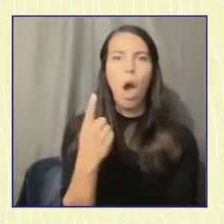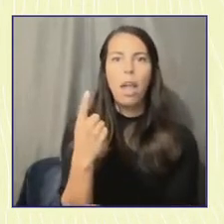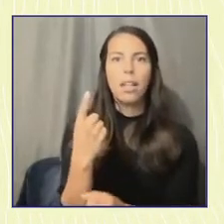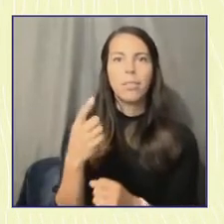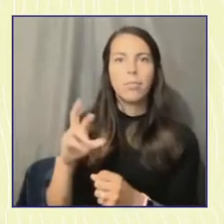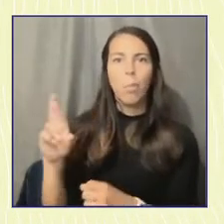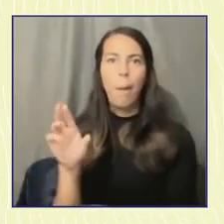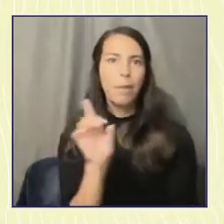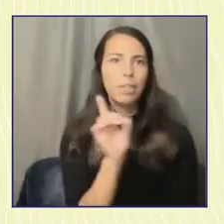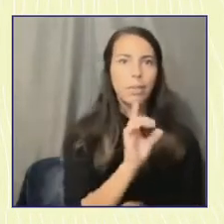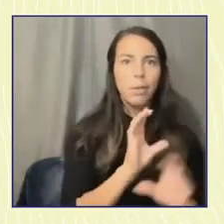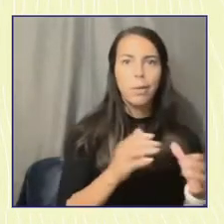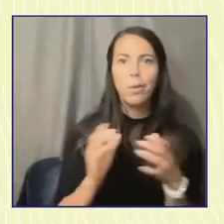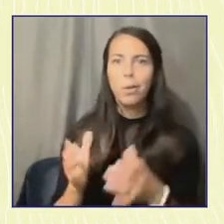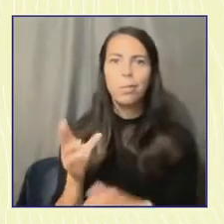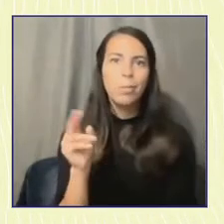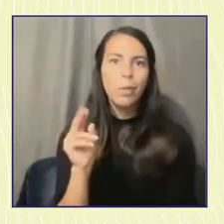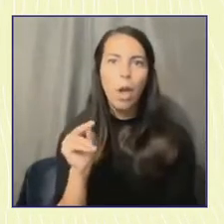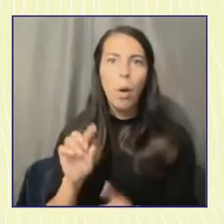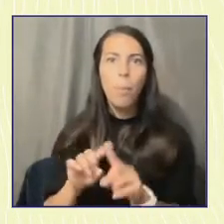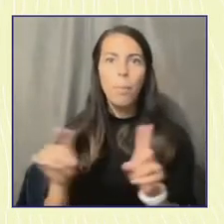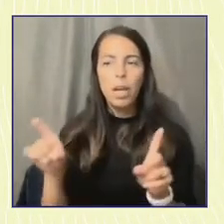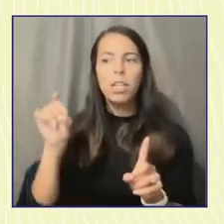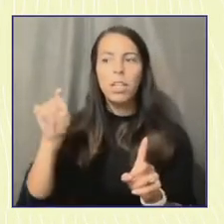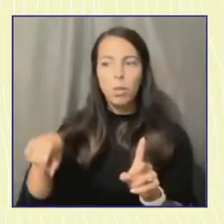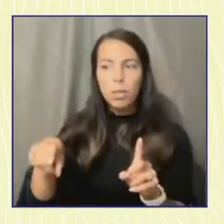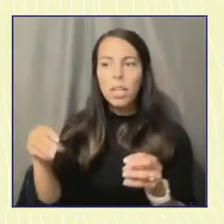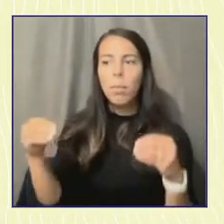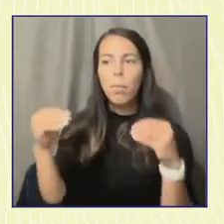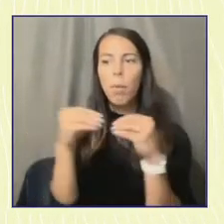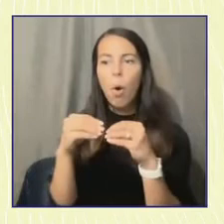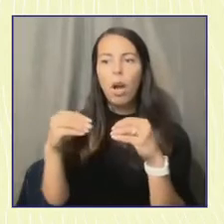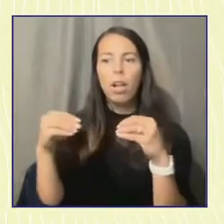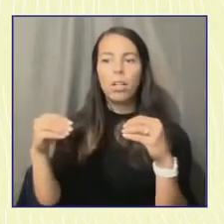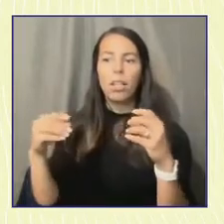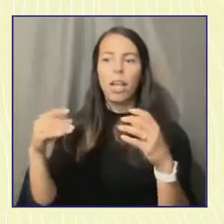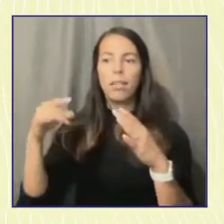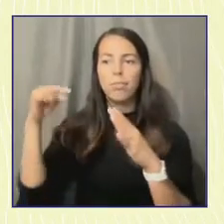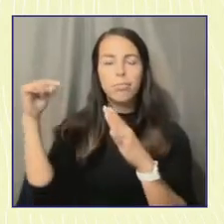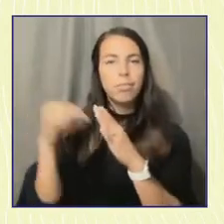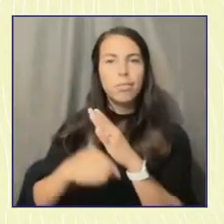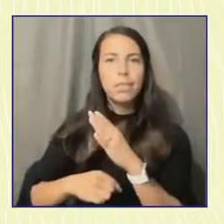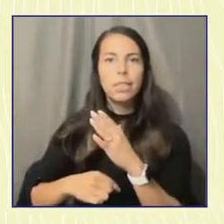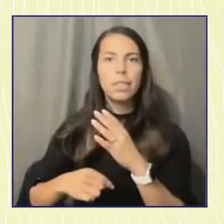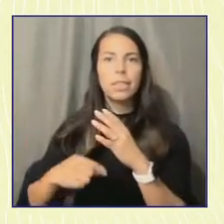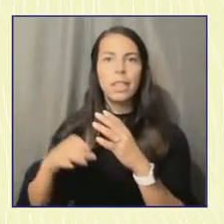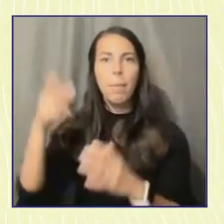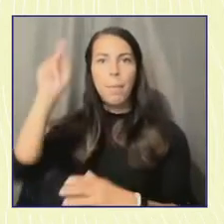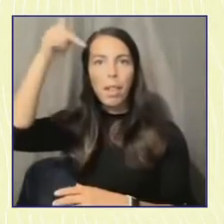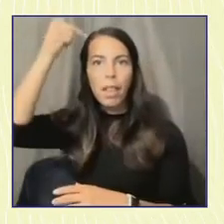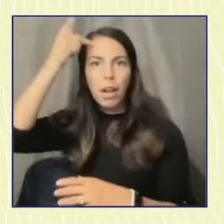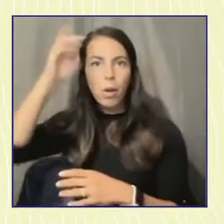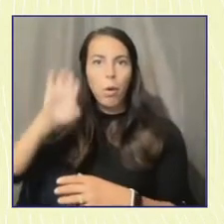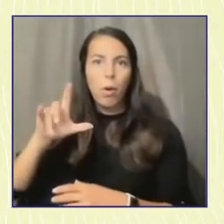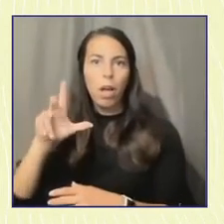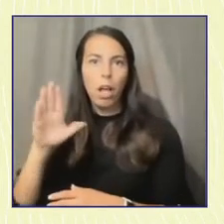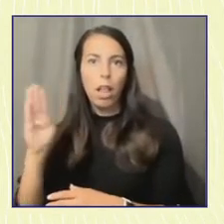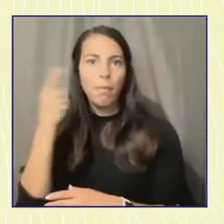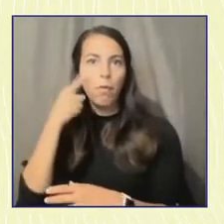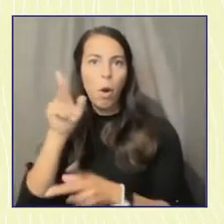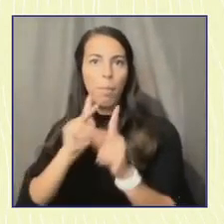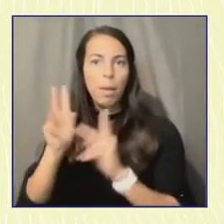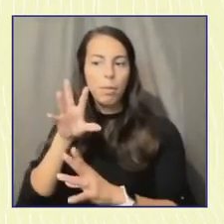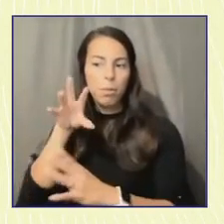flowering of political and civic activities on campus on all sides of debate so that